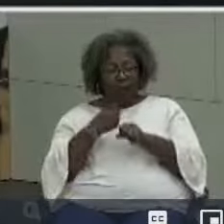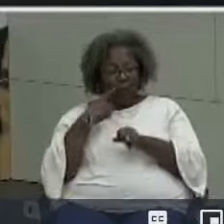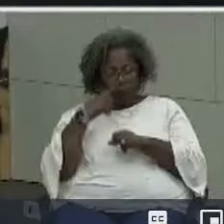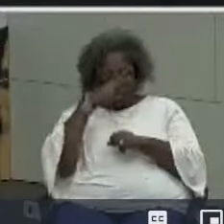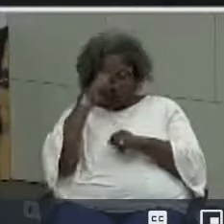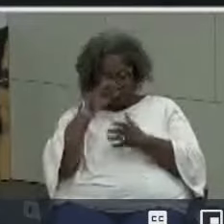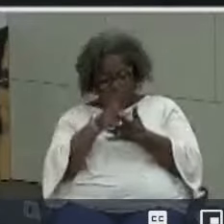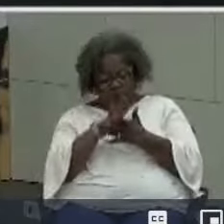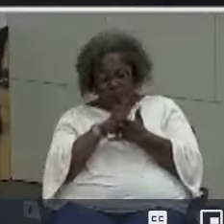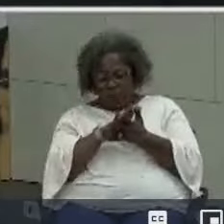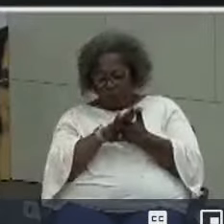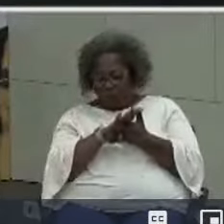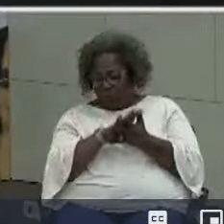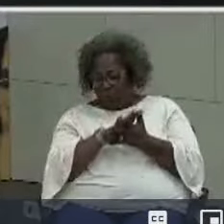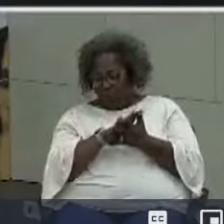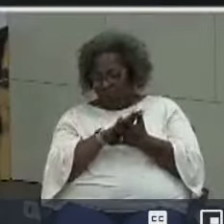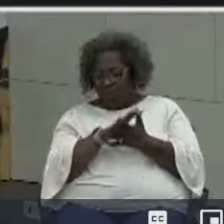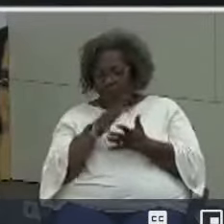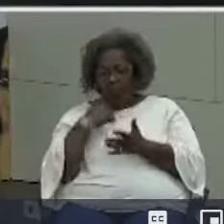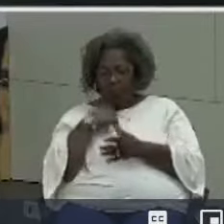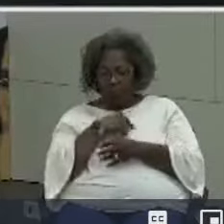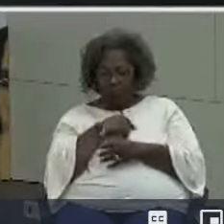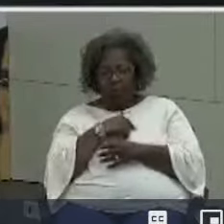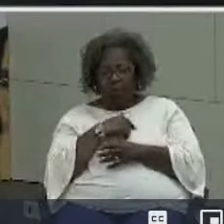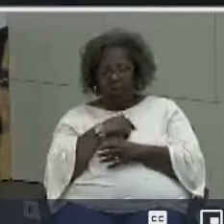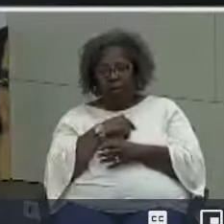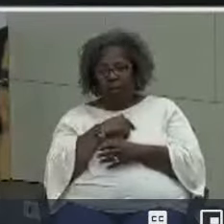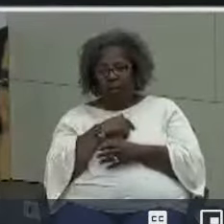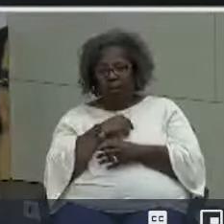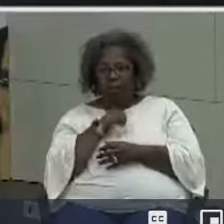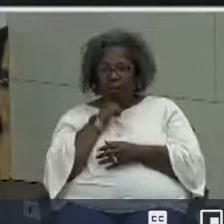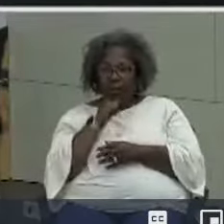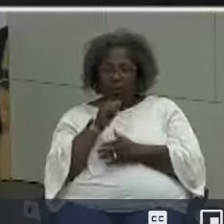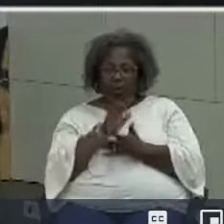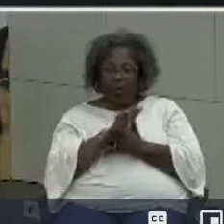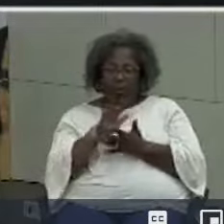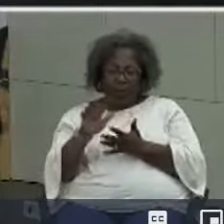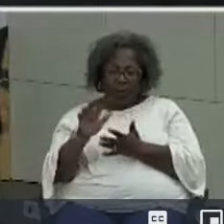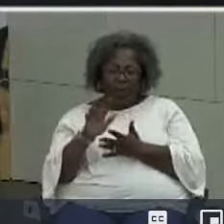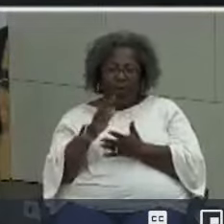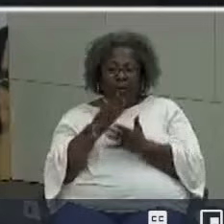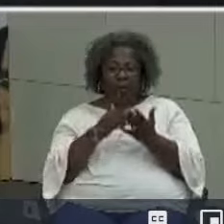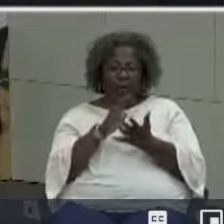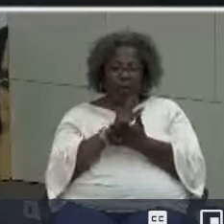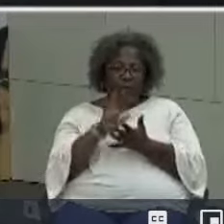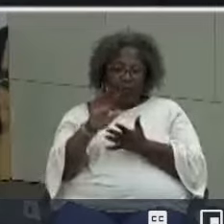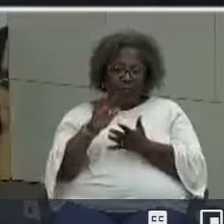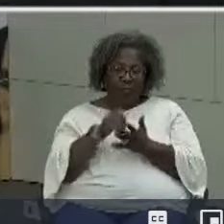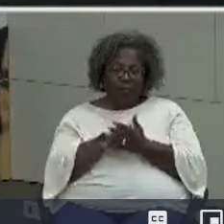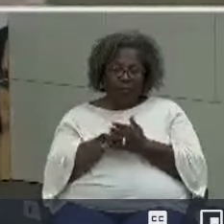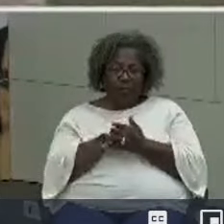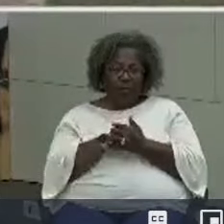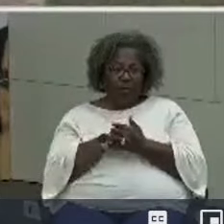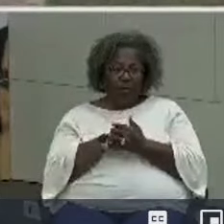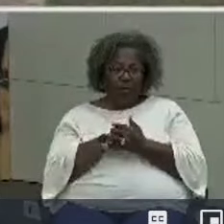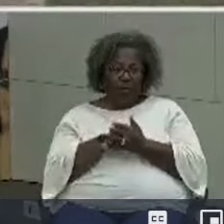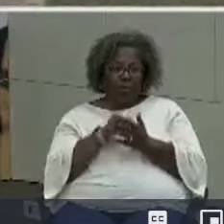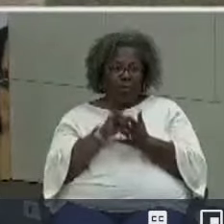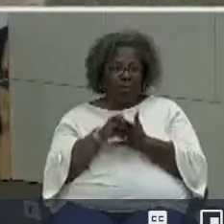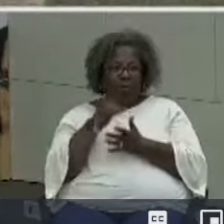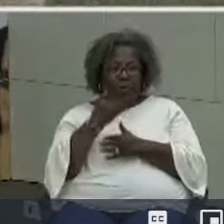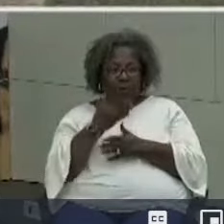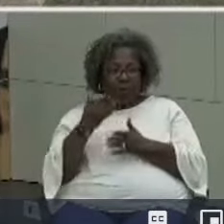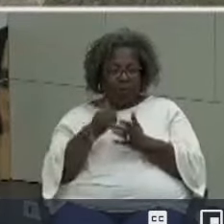We lengthened it so it's not three weeks it's almost five weeks. That's one thing